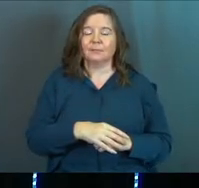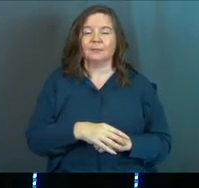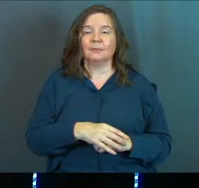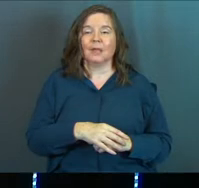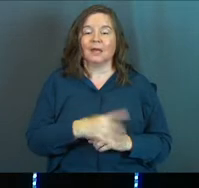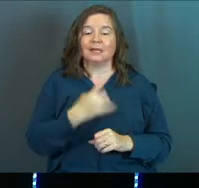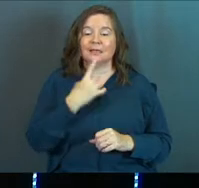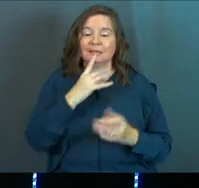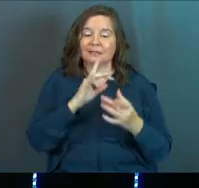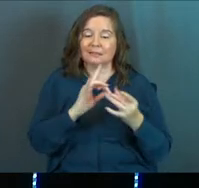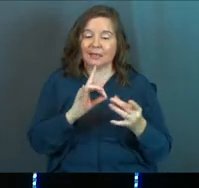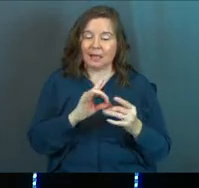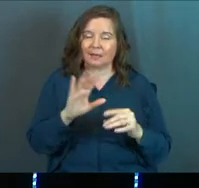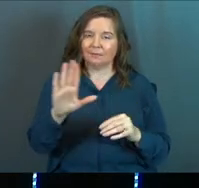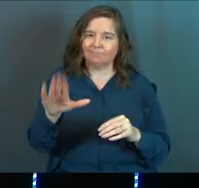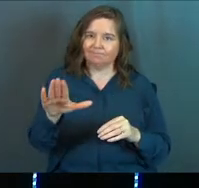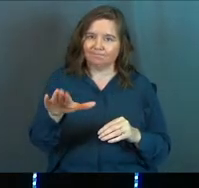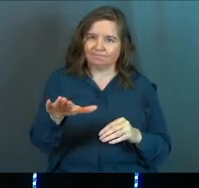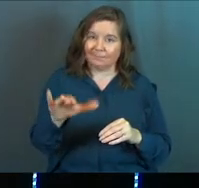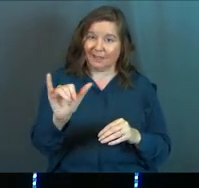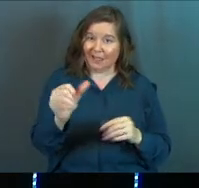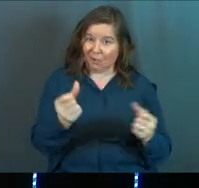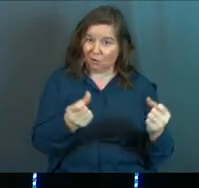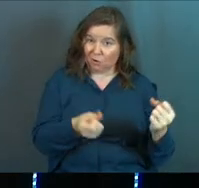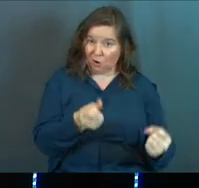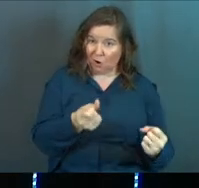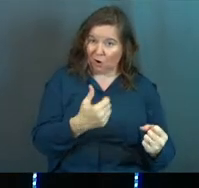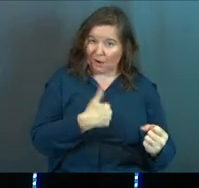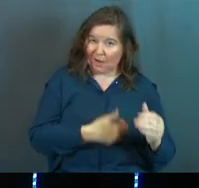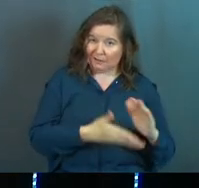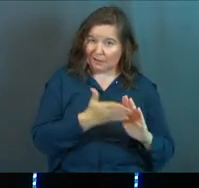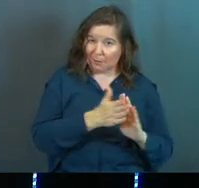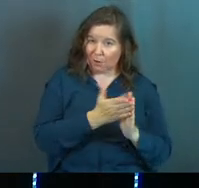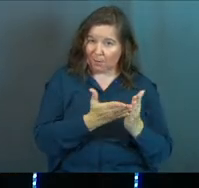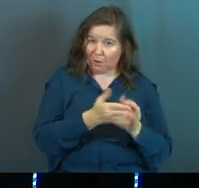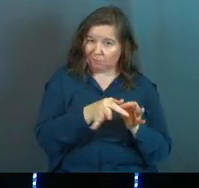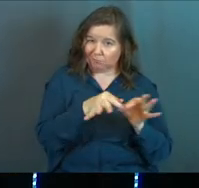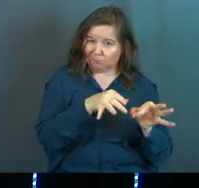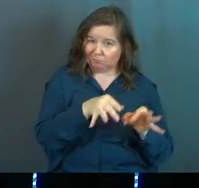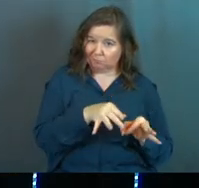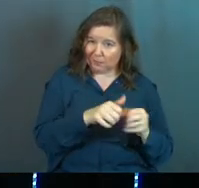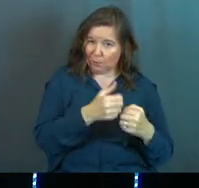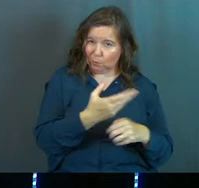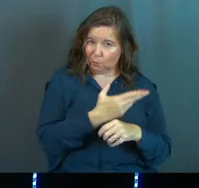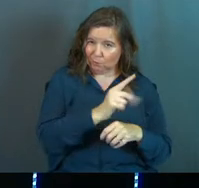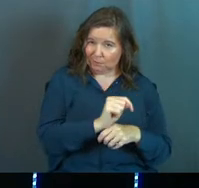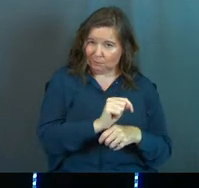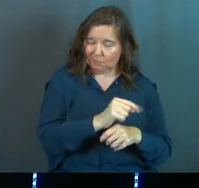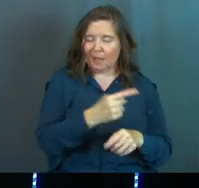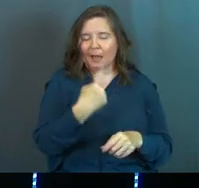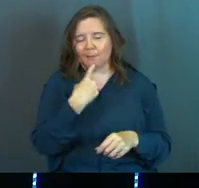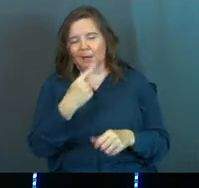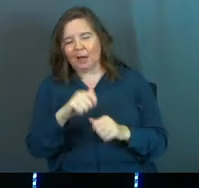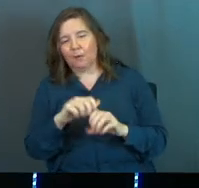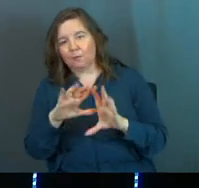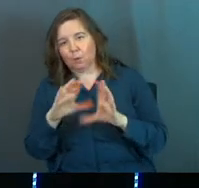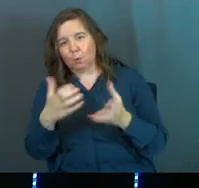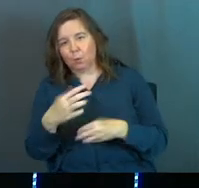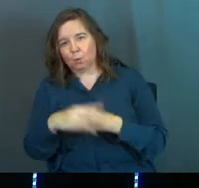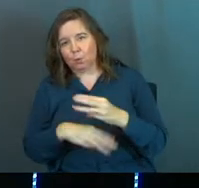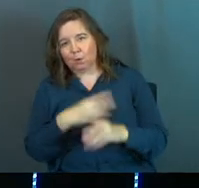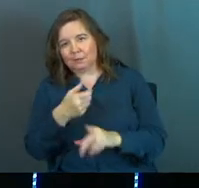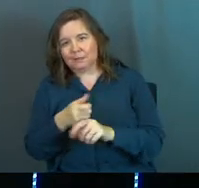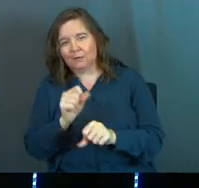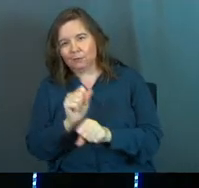he's coming to us and saying, hey, just like your car has an operating manual, I'm coming to you and I'm telling you how this world works.